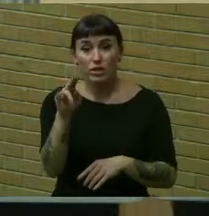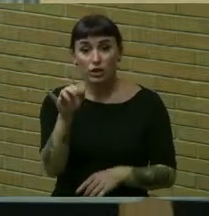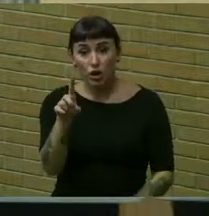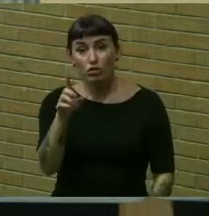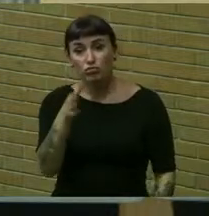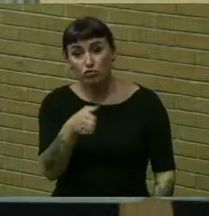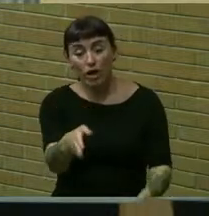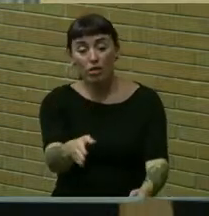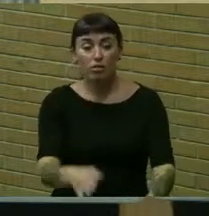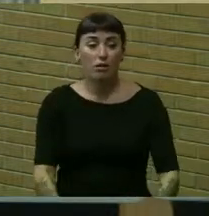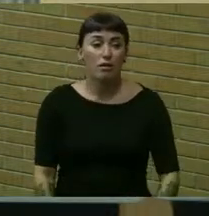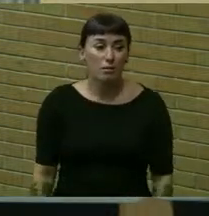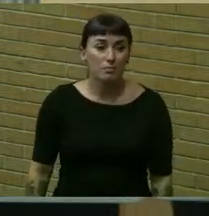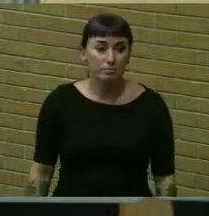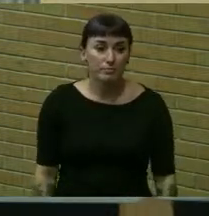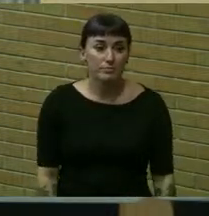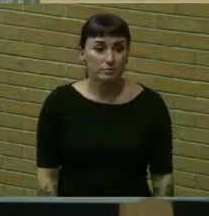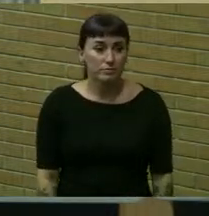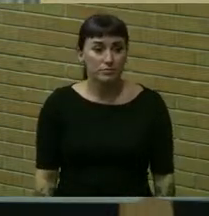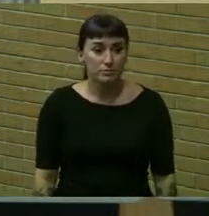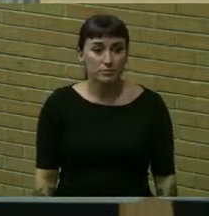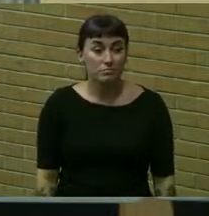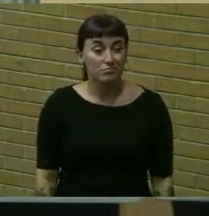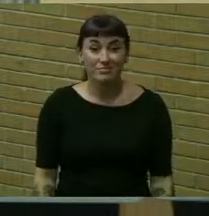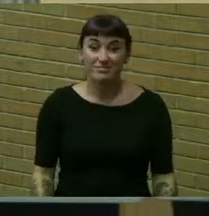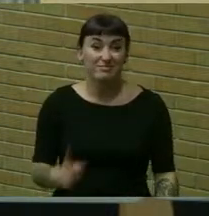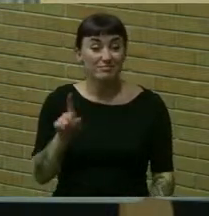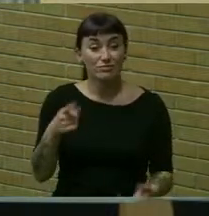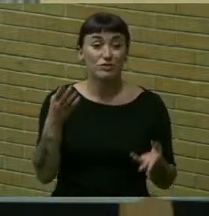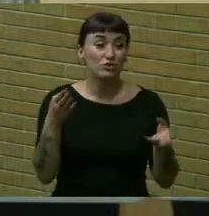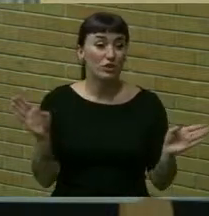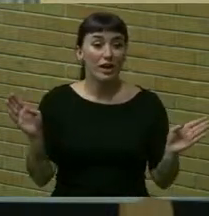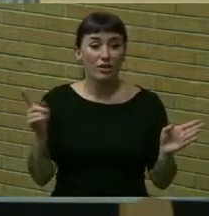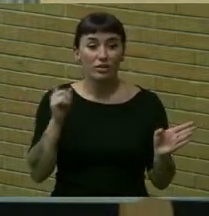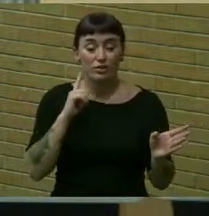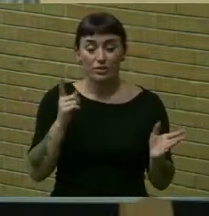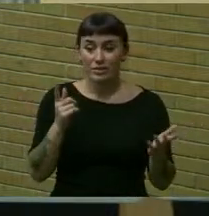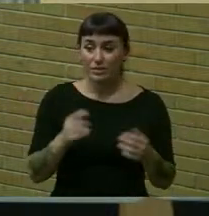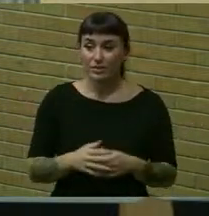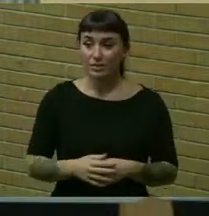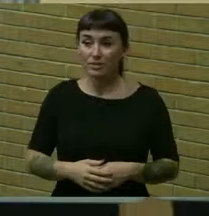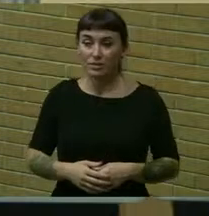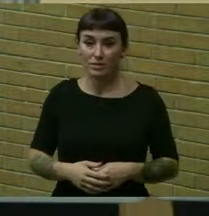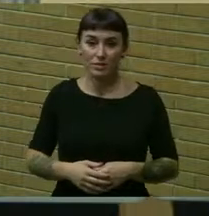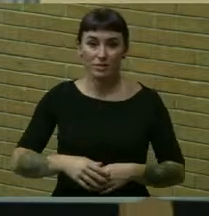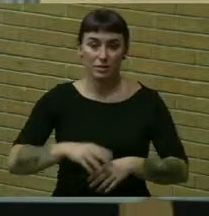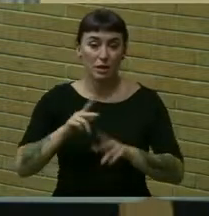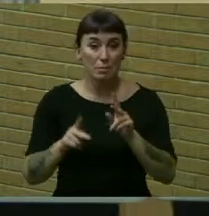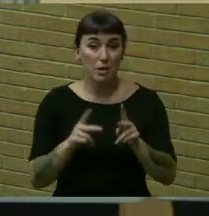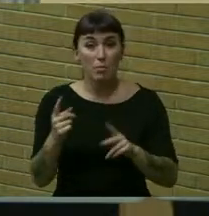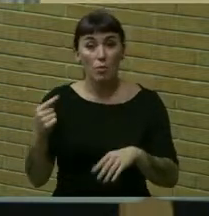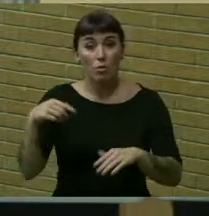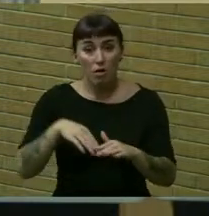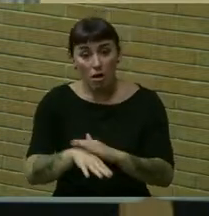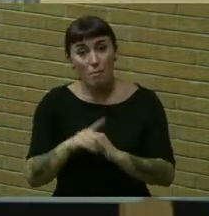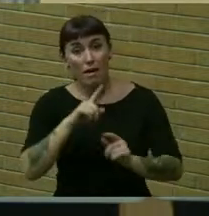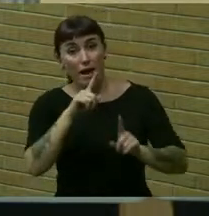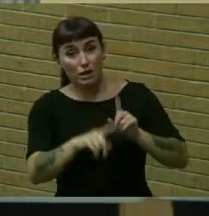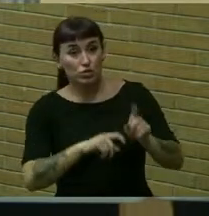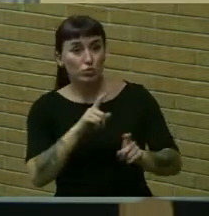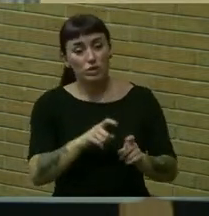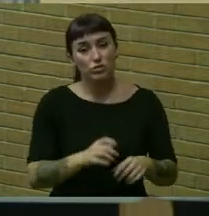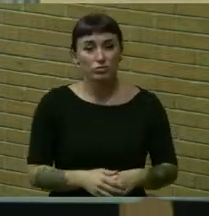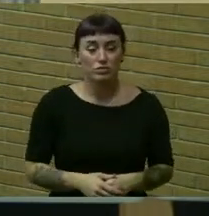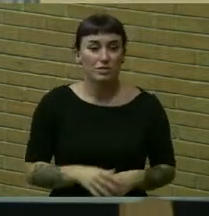um and just in general the history of brighton people coming in asking her questions it